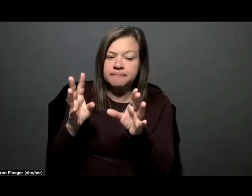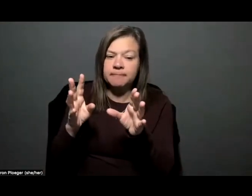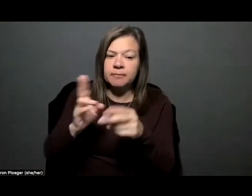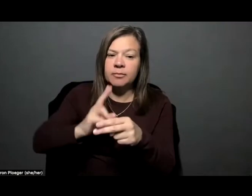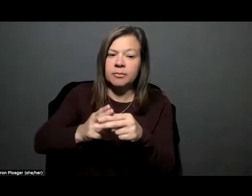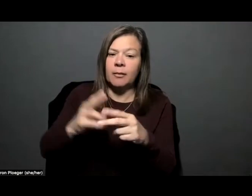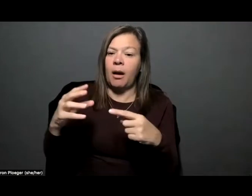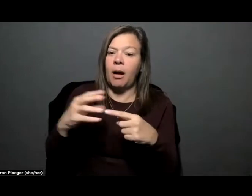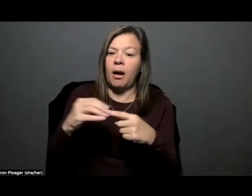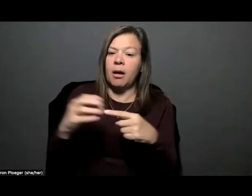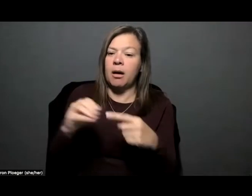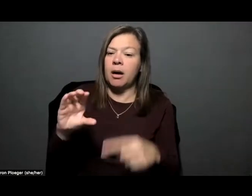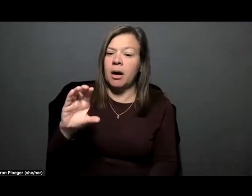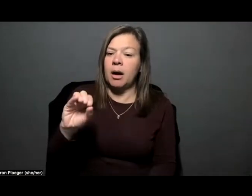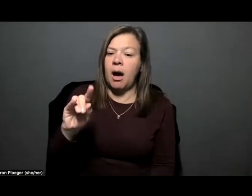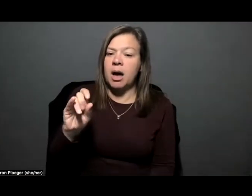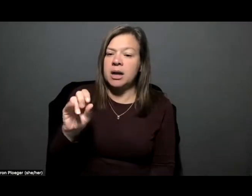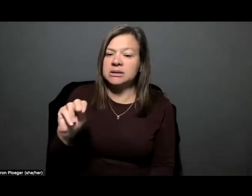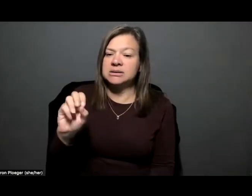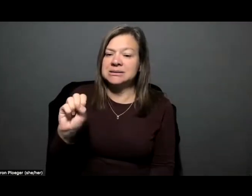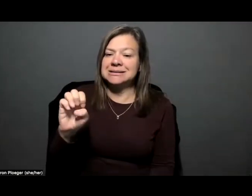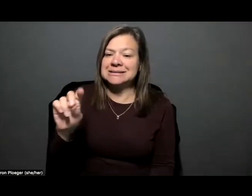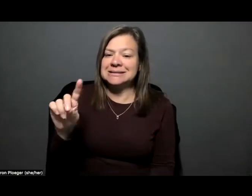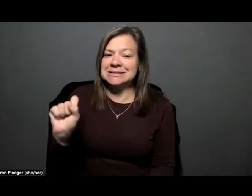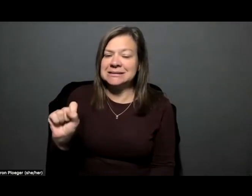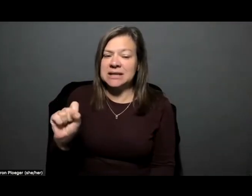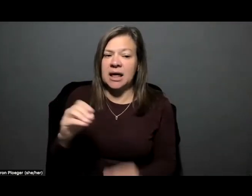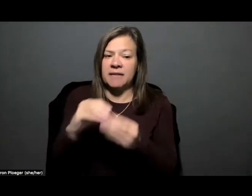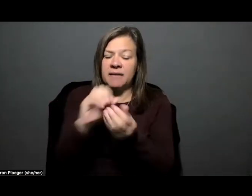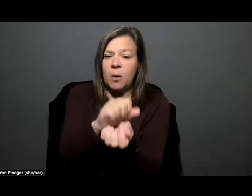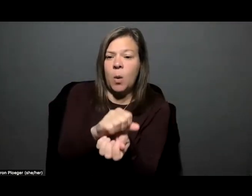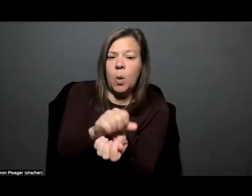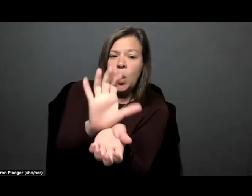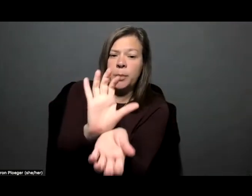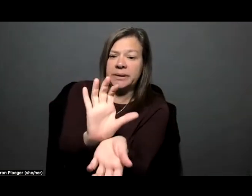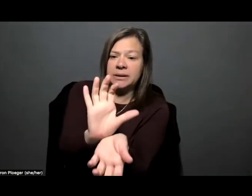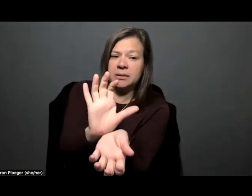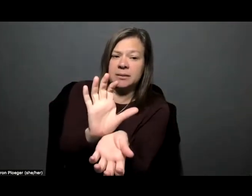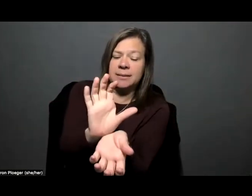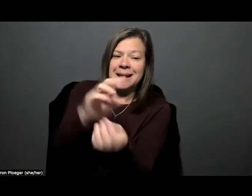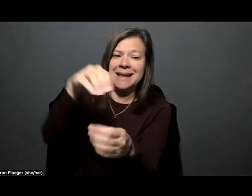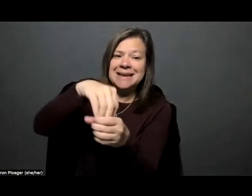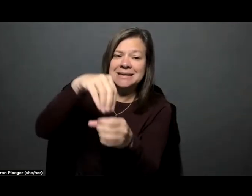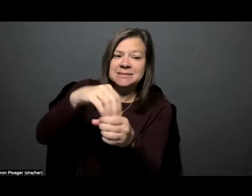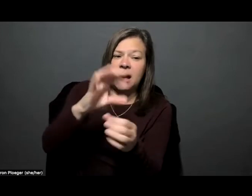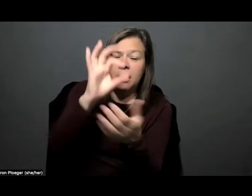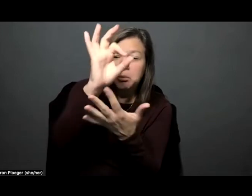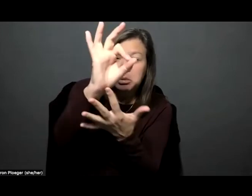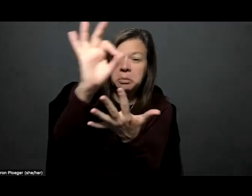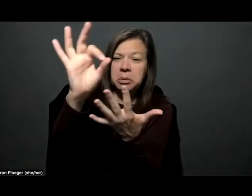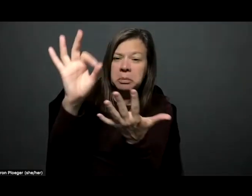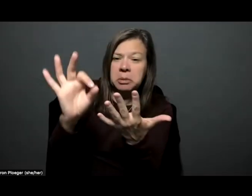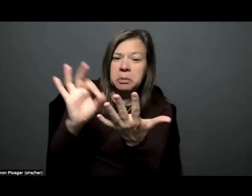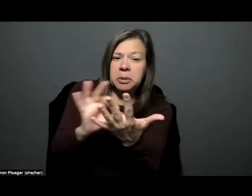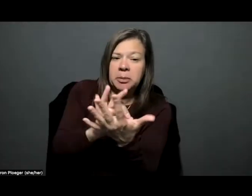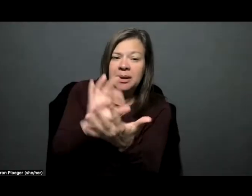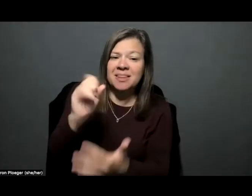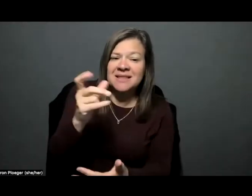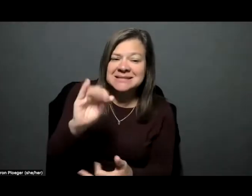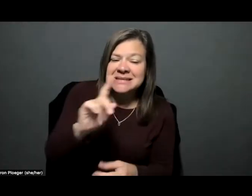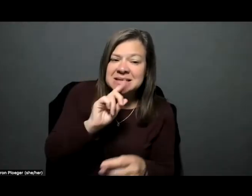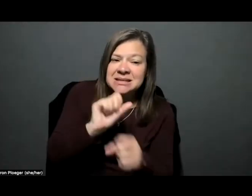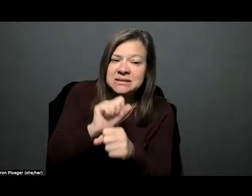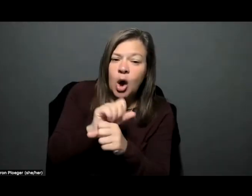cotton seeds and they're there they're open and inside you can see the seeds but the seeds are